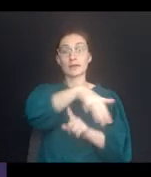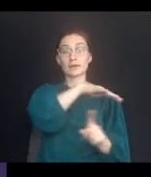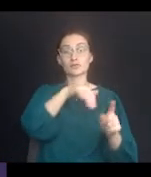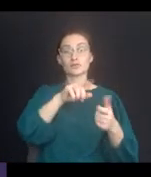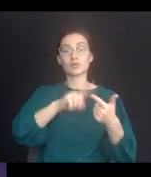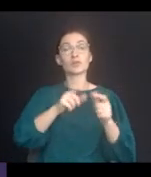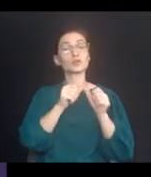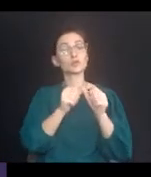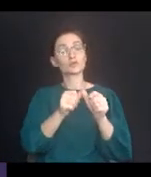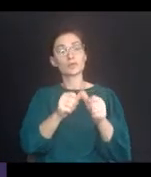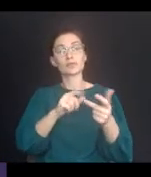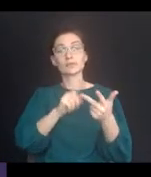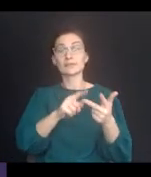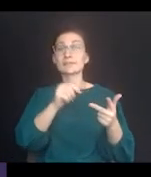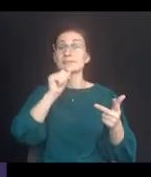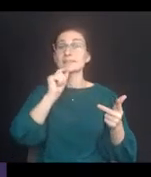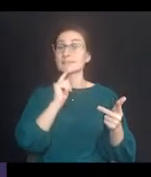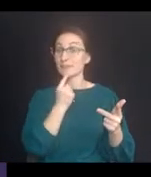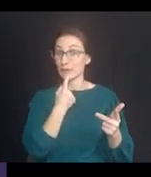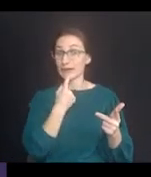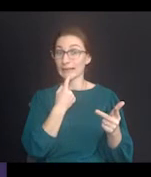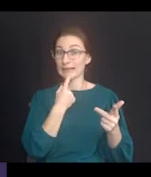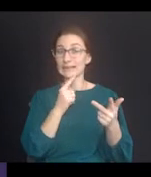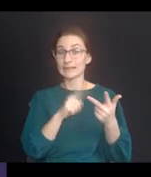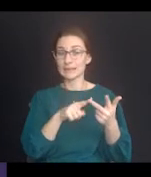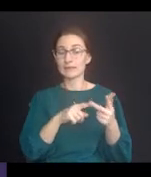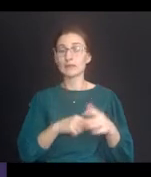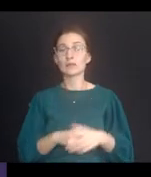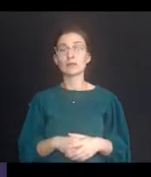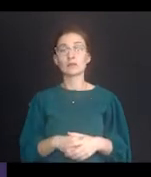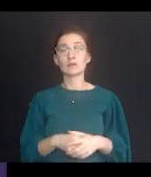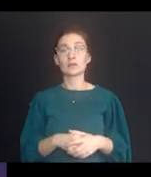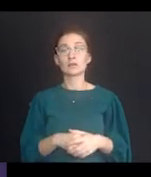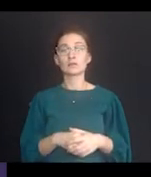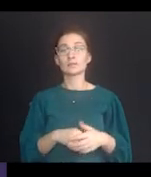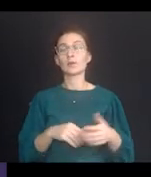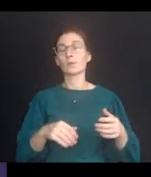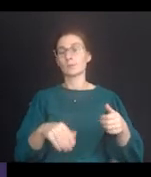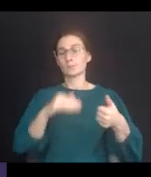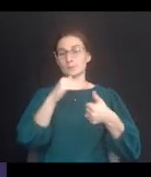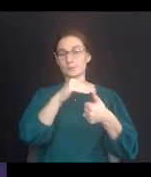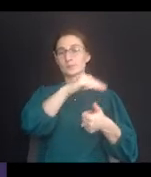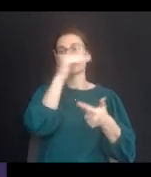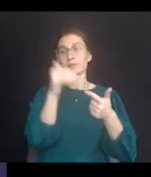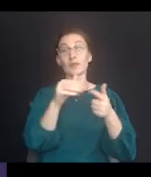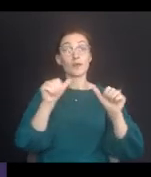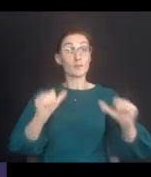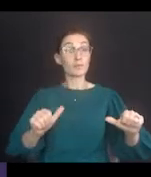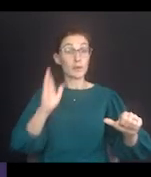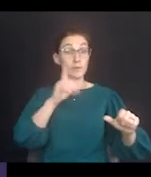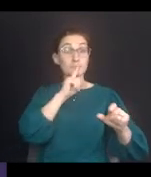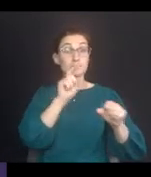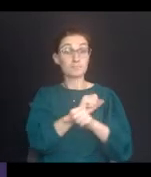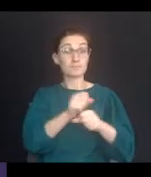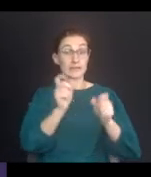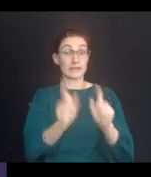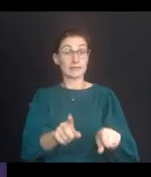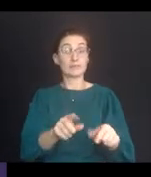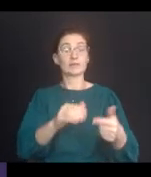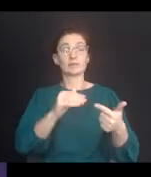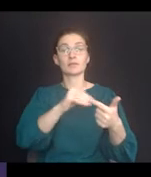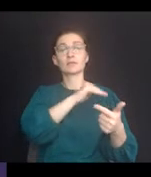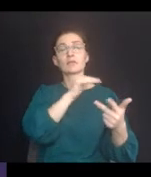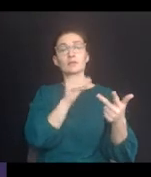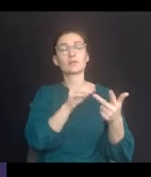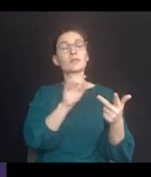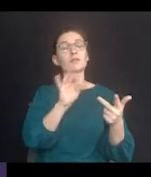as the nature, duration, and severity of the risk, the probability that the potential injury will actually occur, and